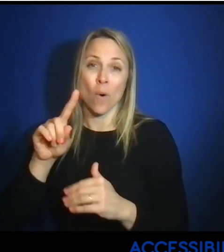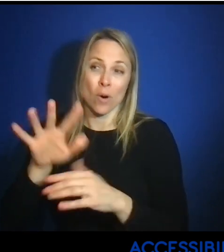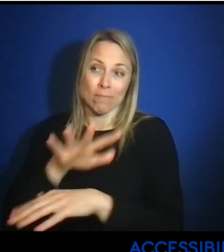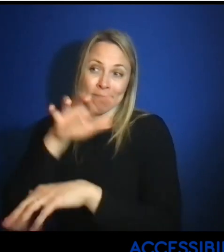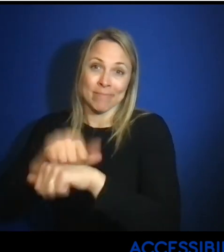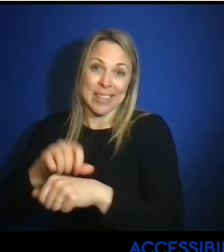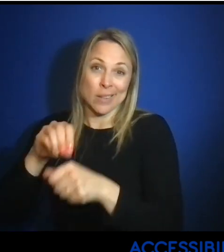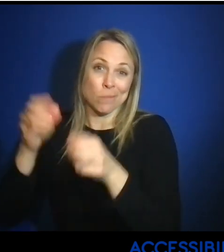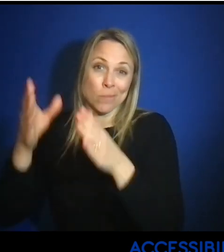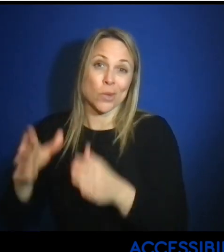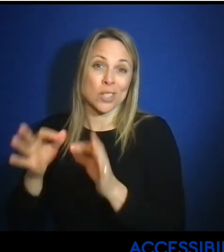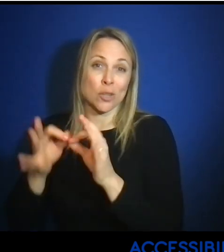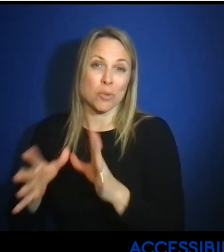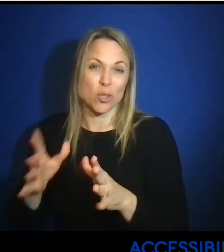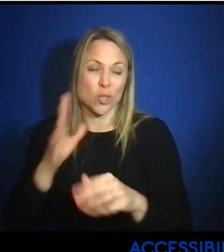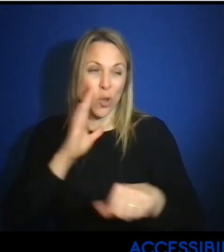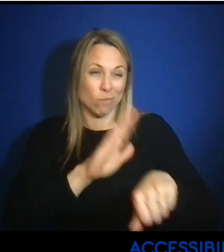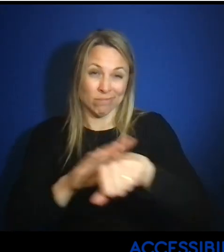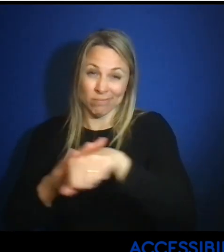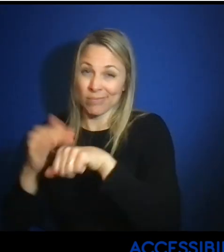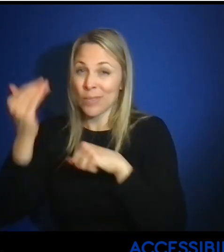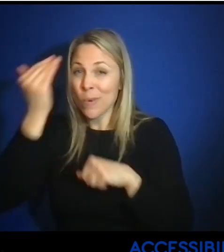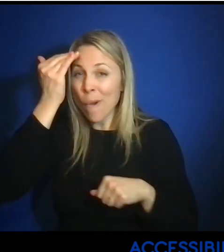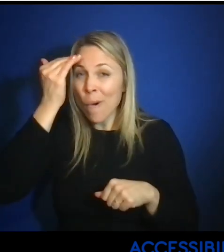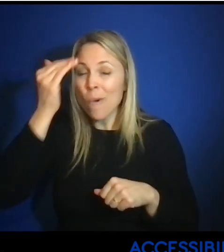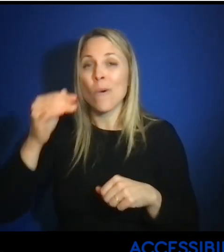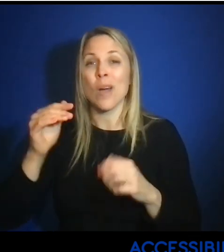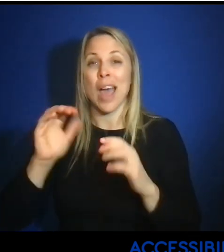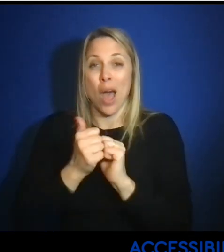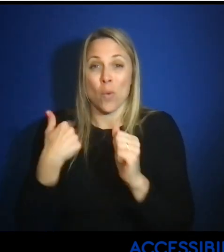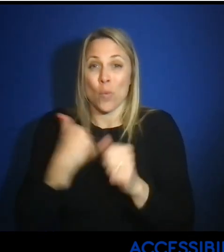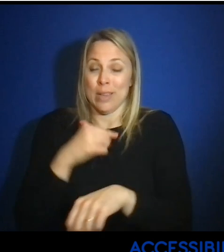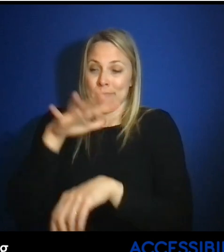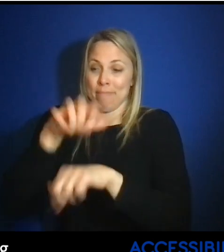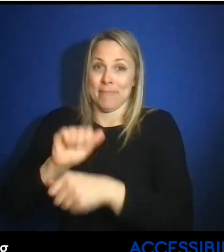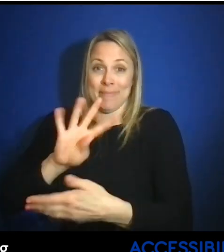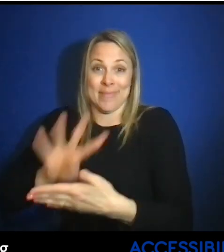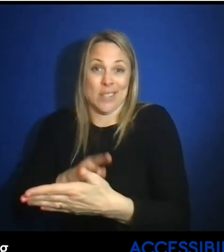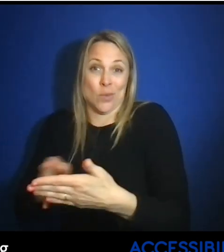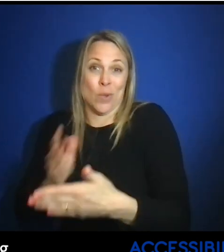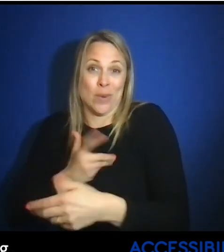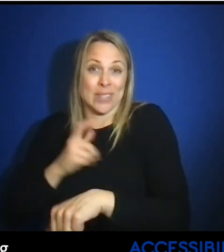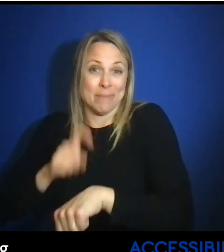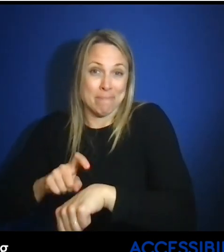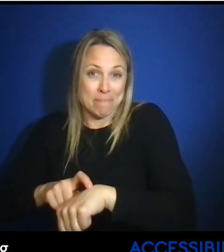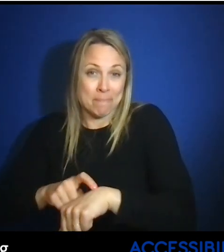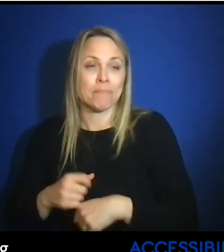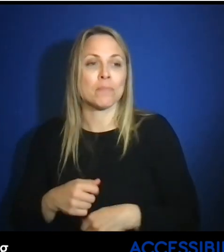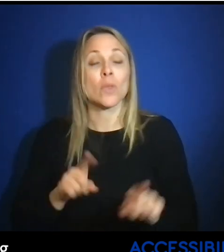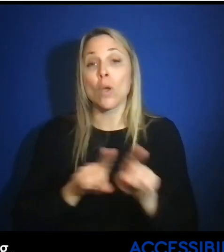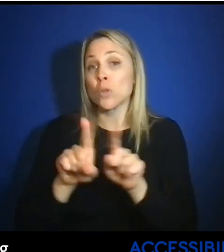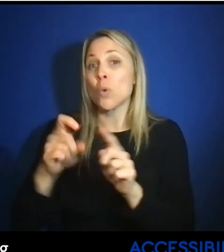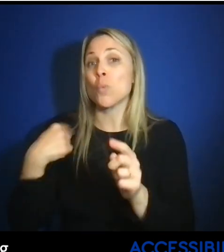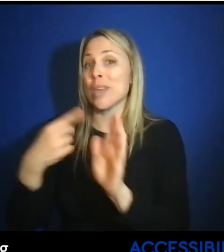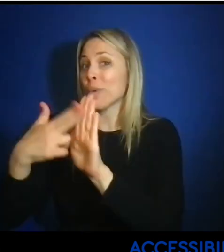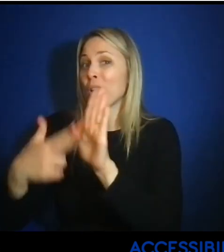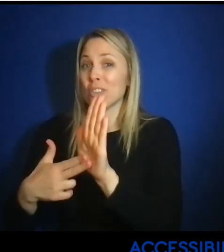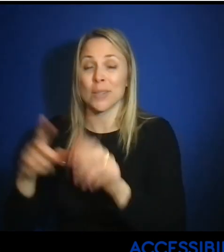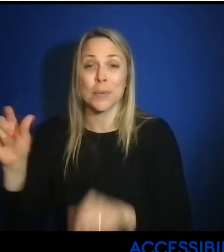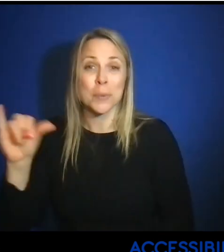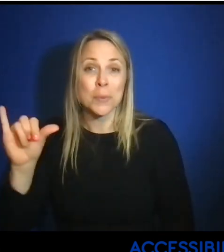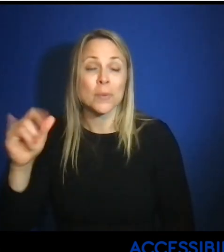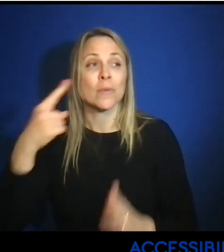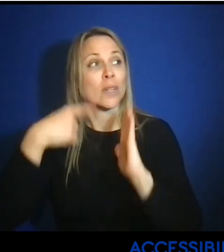for a reservation. So that's important to know how time is reserved. But we also do a lot of contracting.